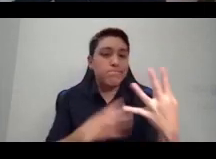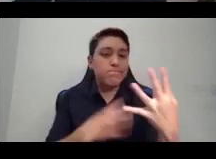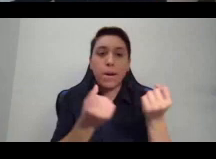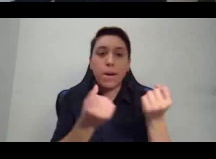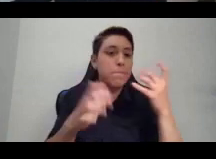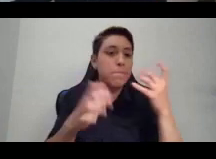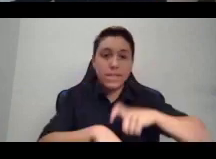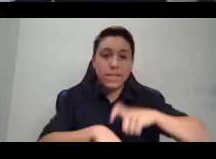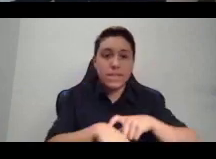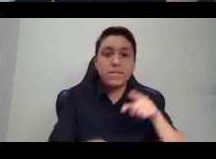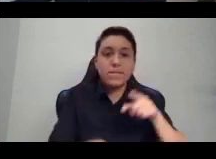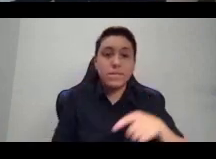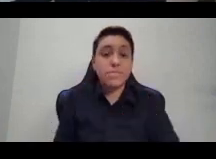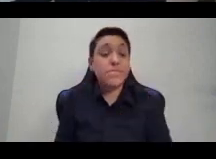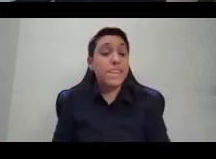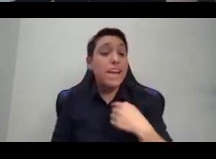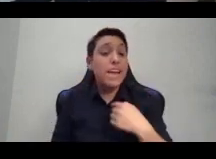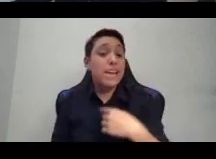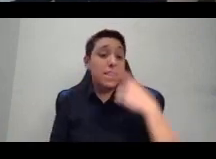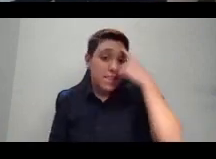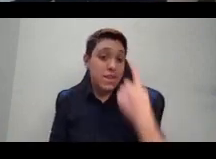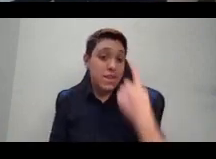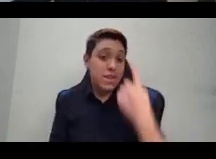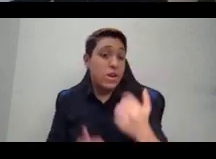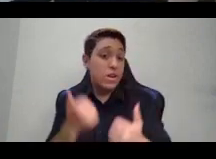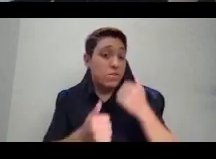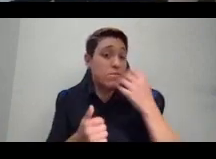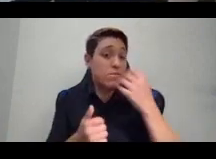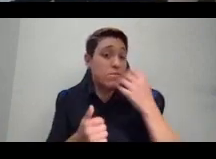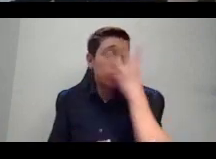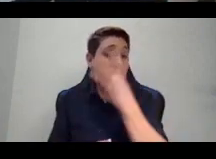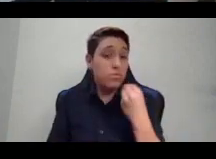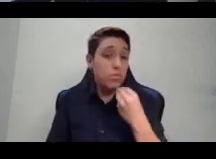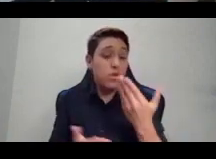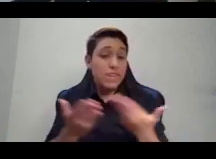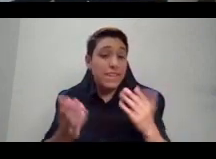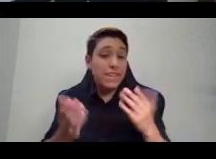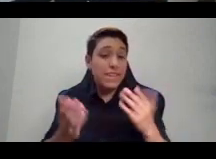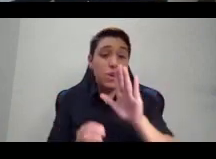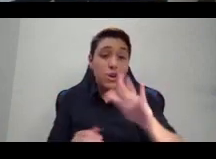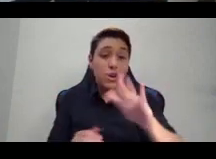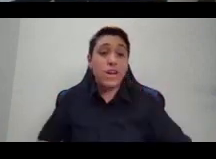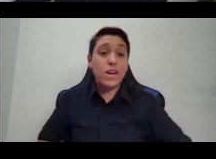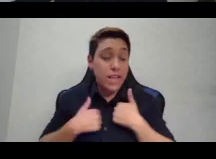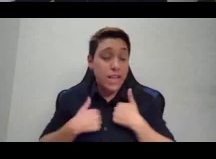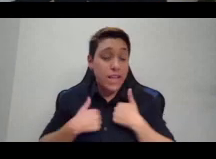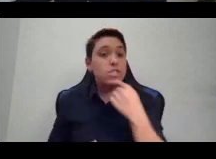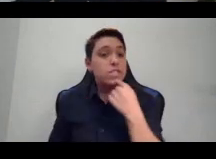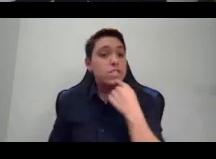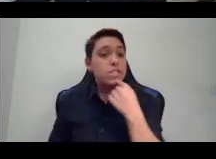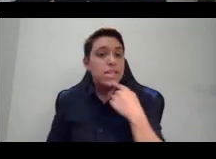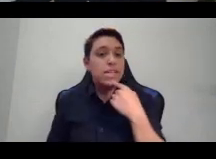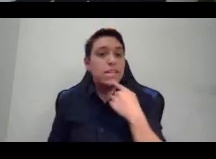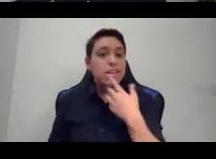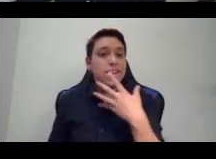beautiful things about her life is that she said and talked about the support that she had in the